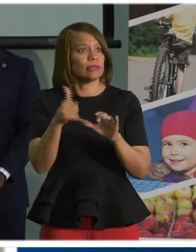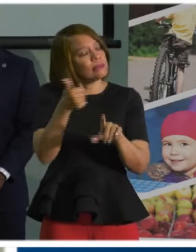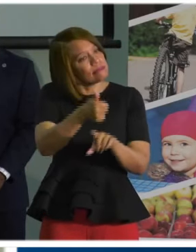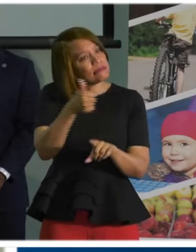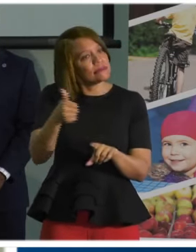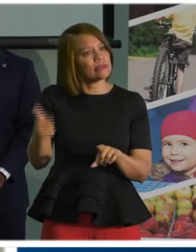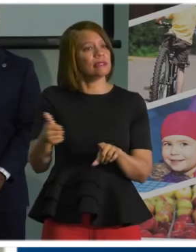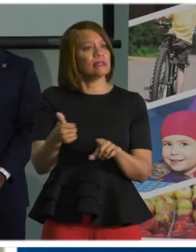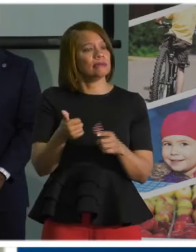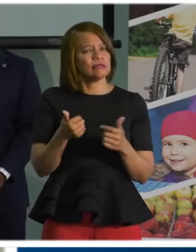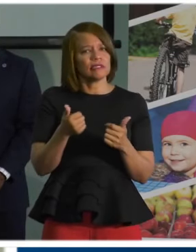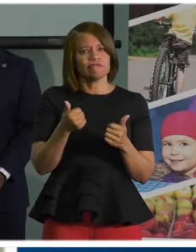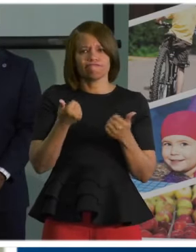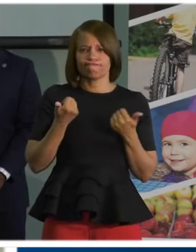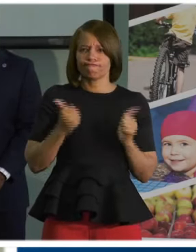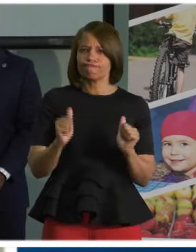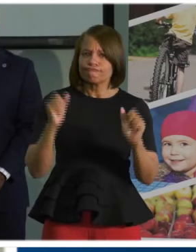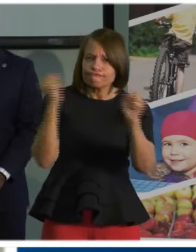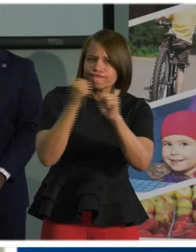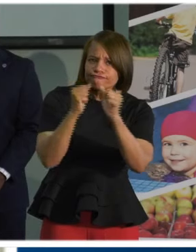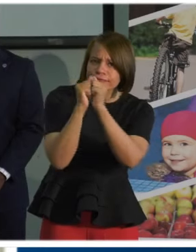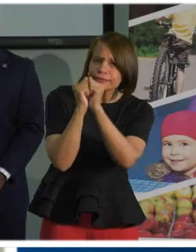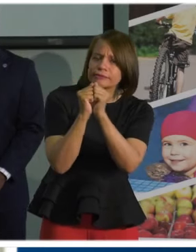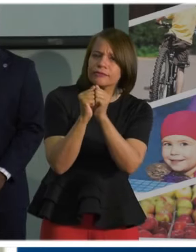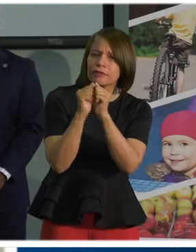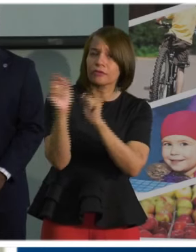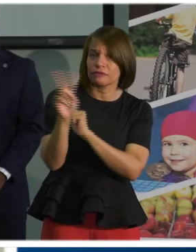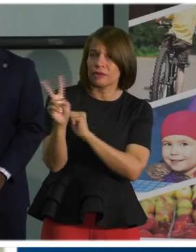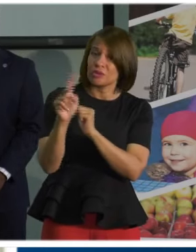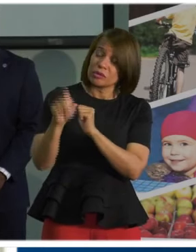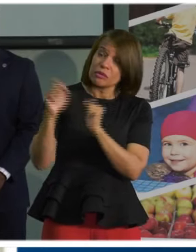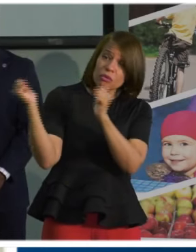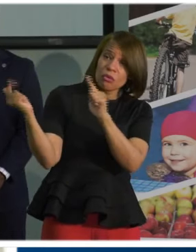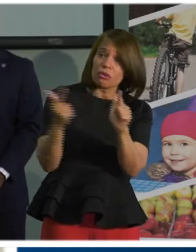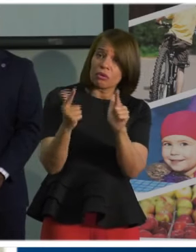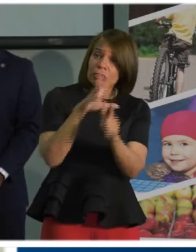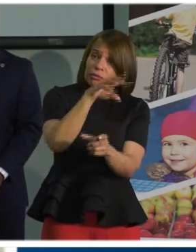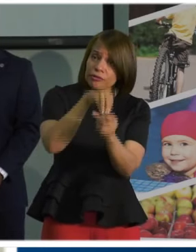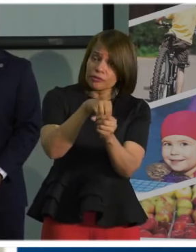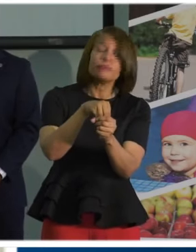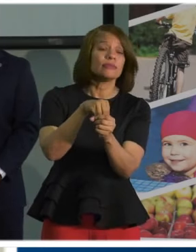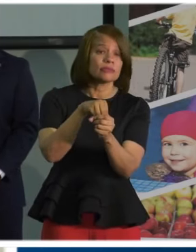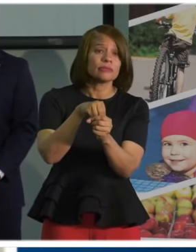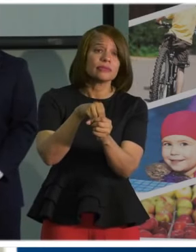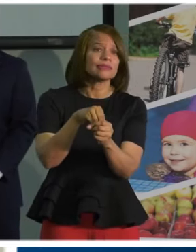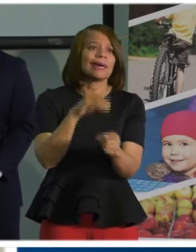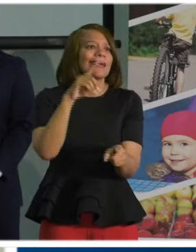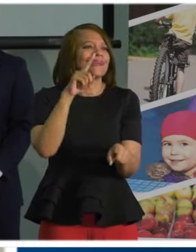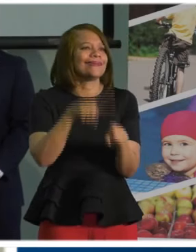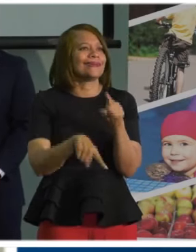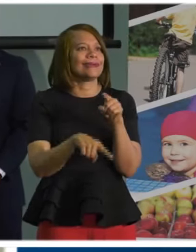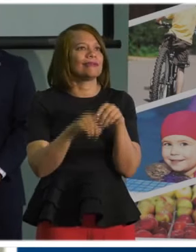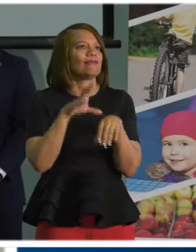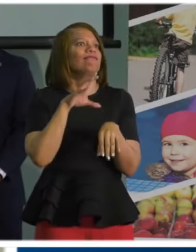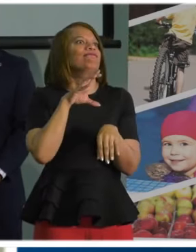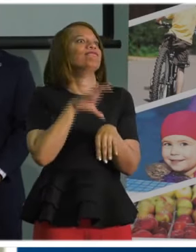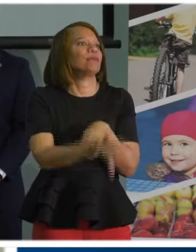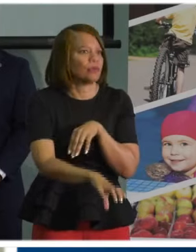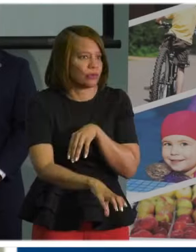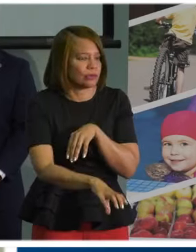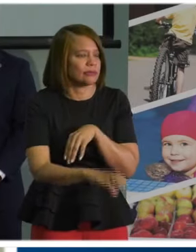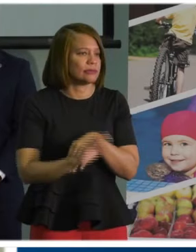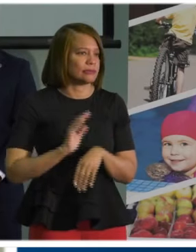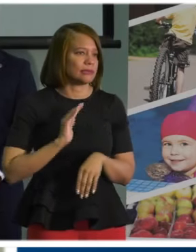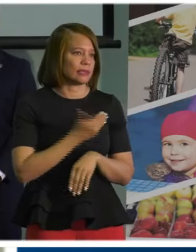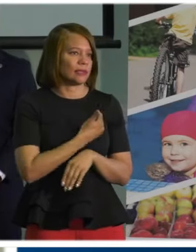in fighting, uh, this virus. And we need everybody, uh, to do it. We cannot enforce our way to